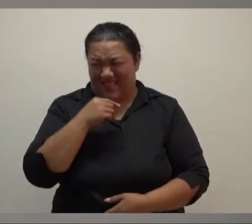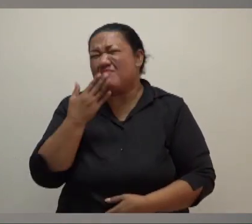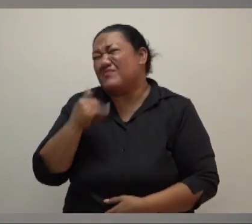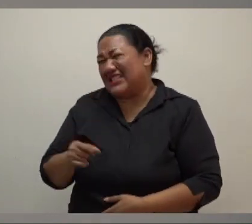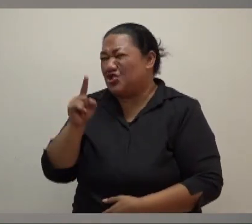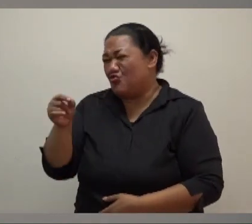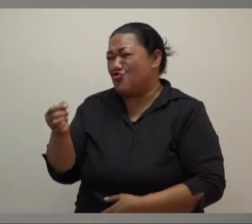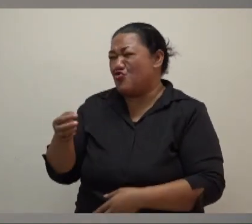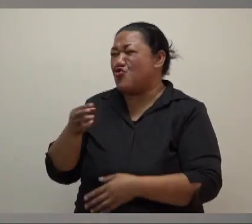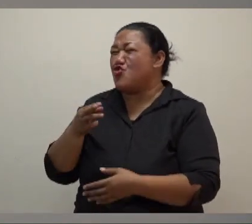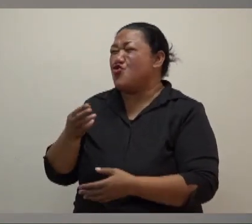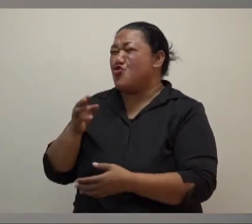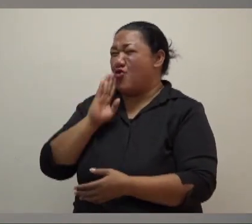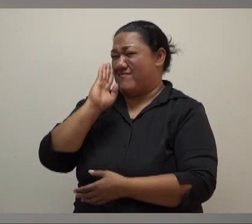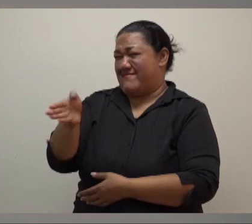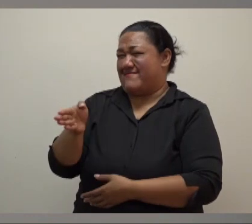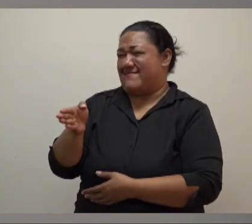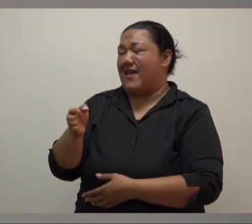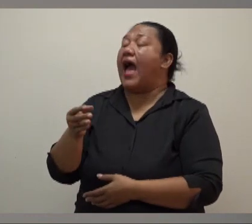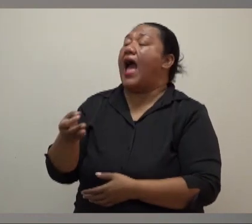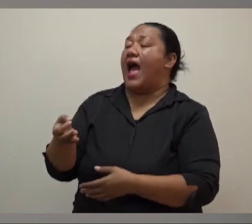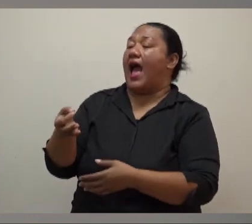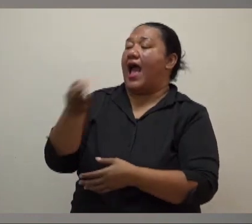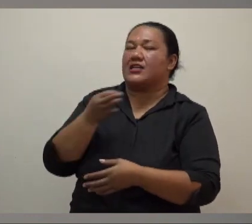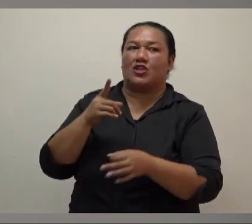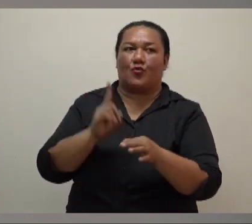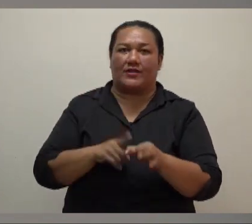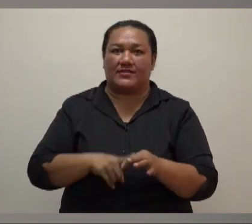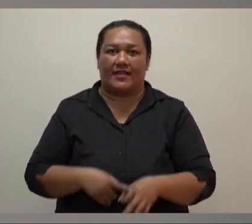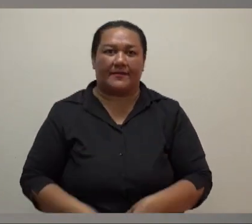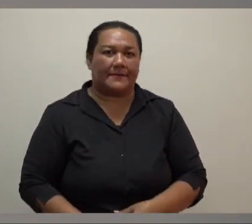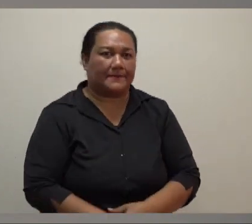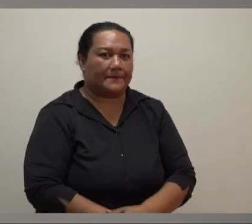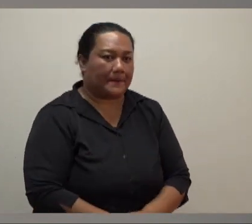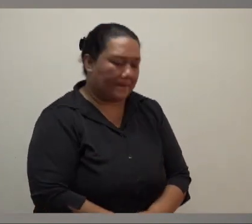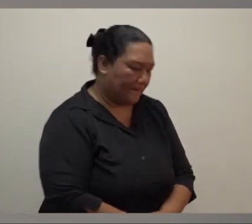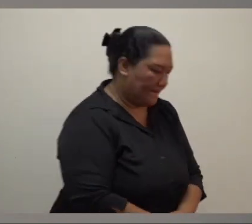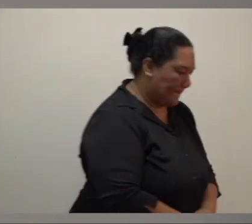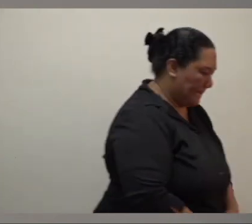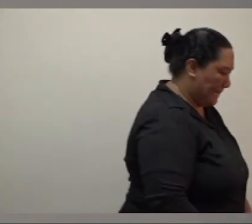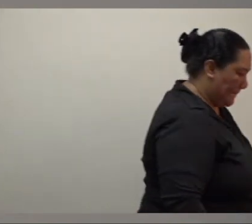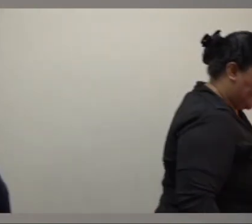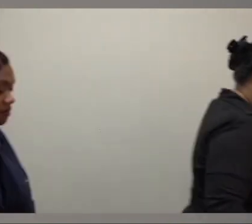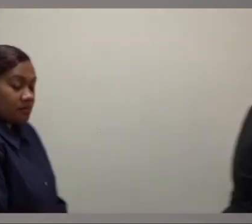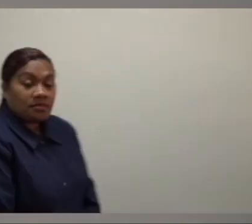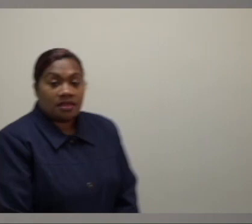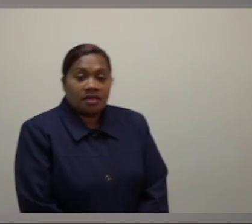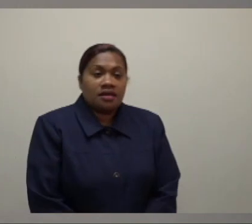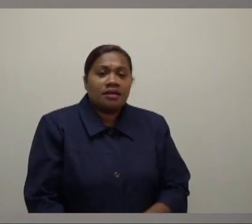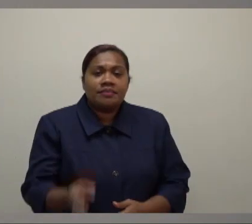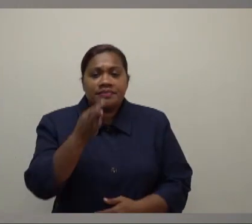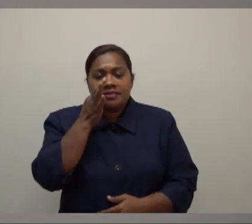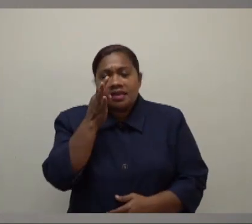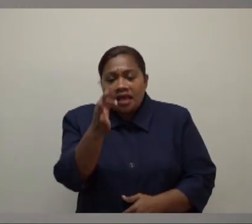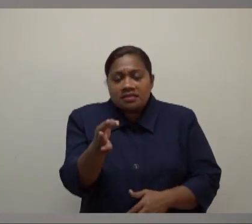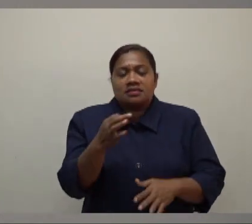question. Can you tell me what are you asking? I'm asking, sir, about the people and how they have confidence in their leaders and this